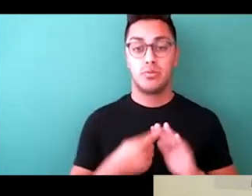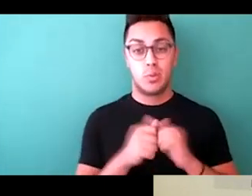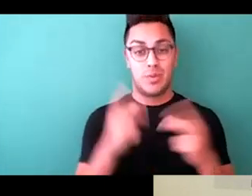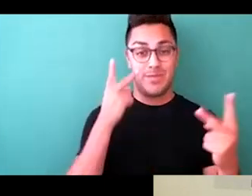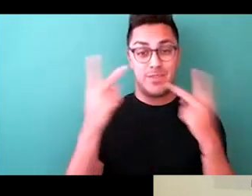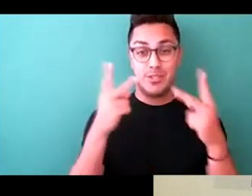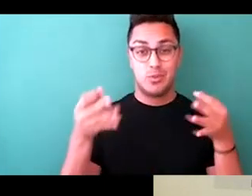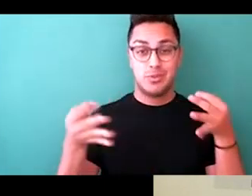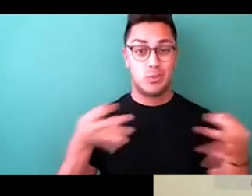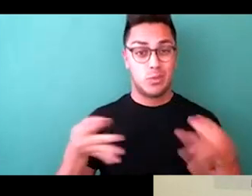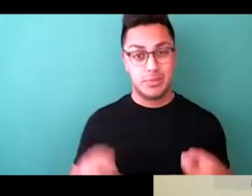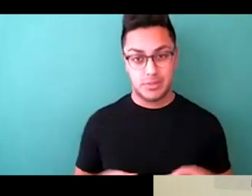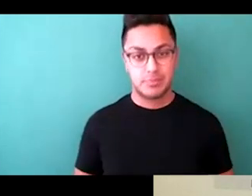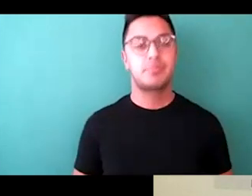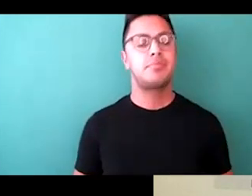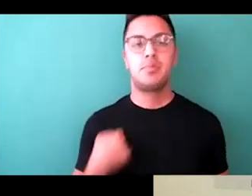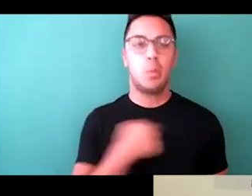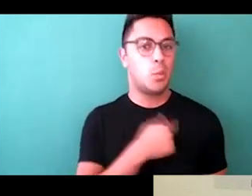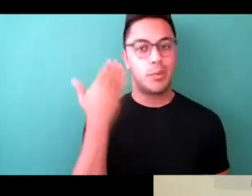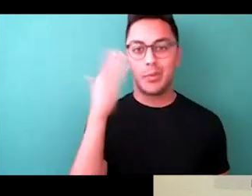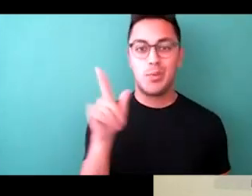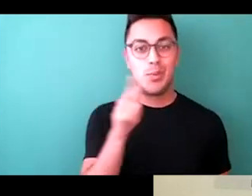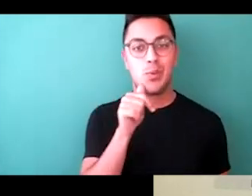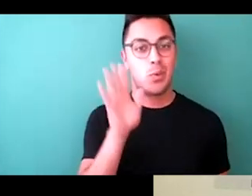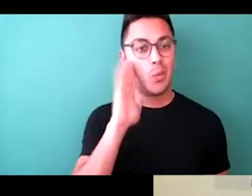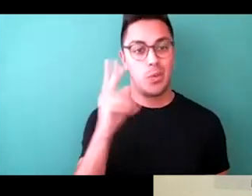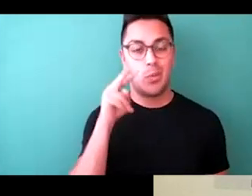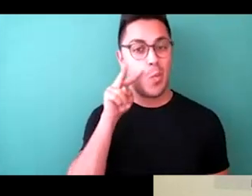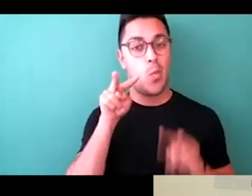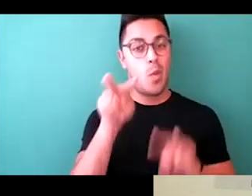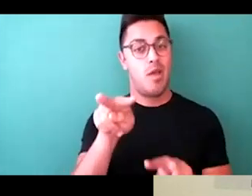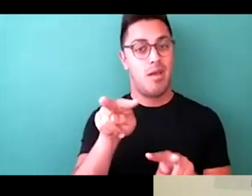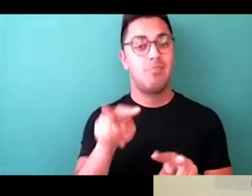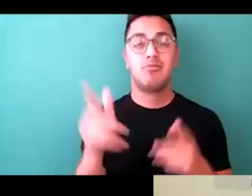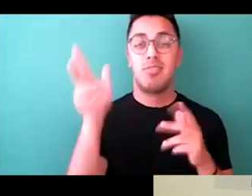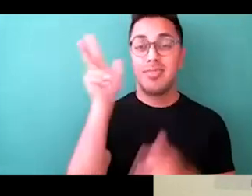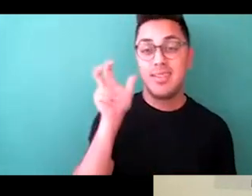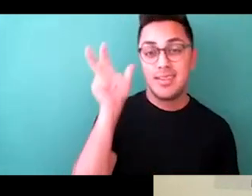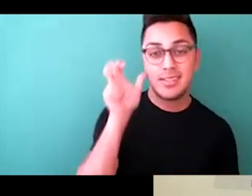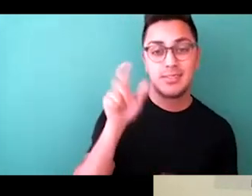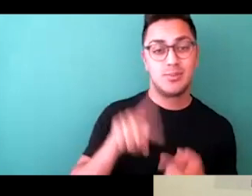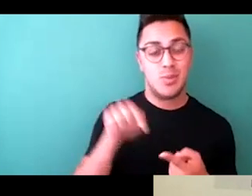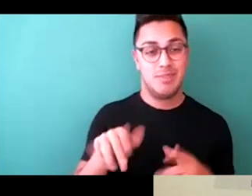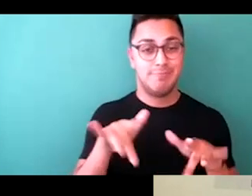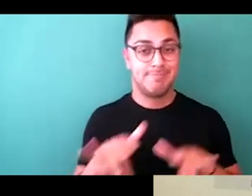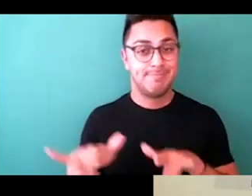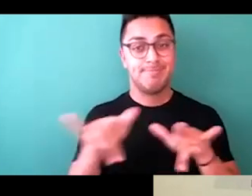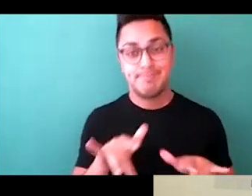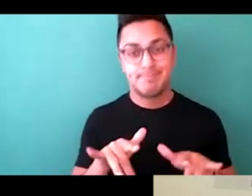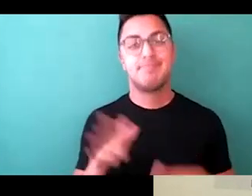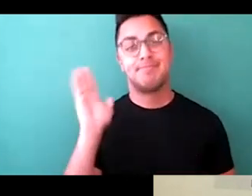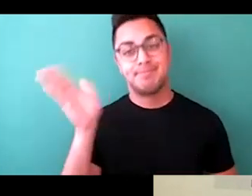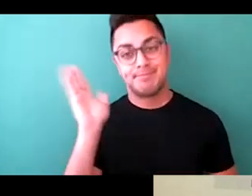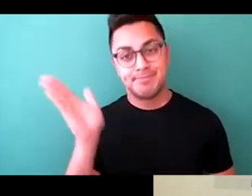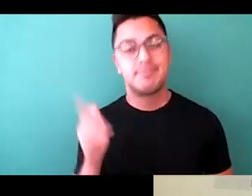description. As we don't know who will be watching or listening to this webinar, so we do something called